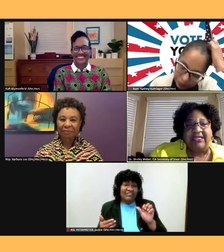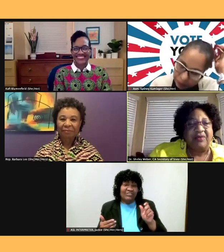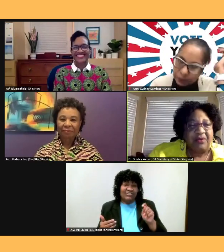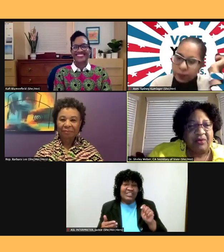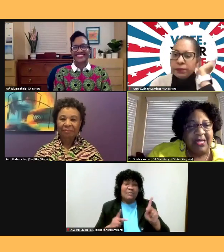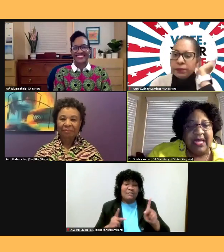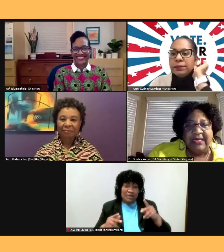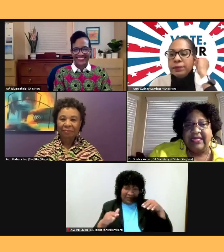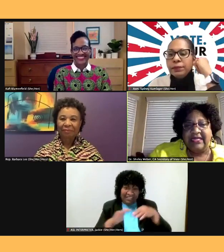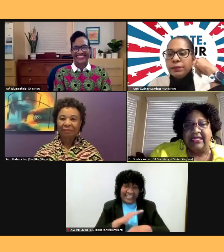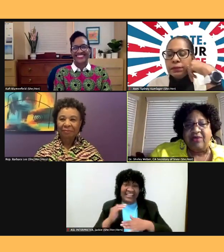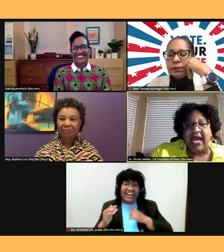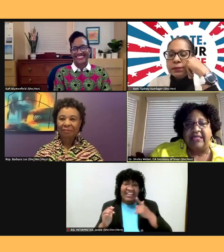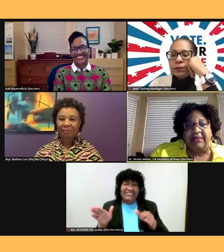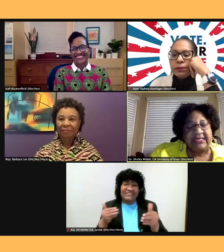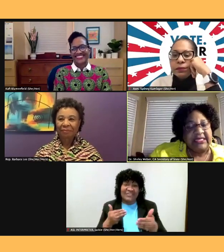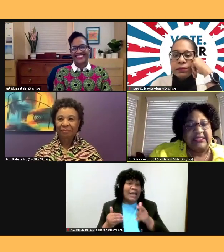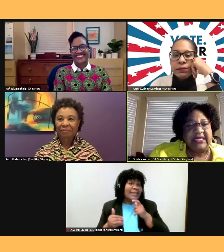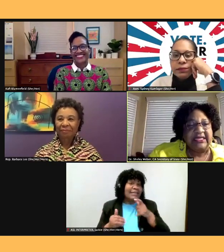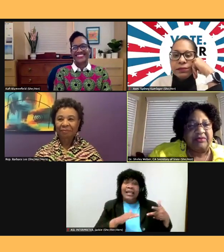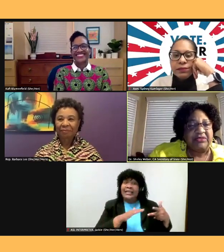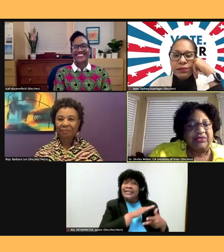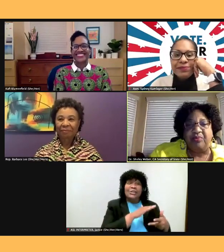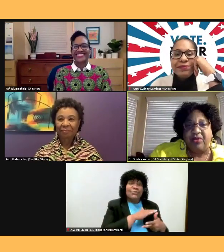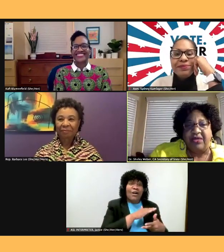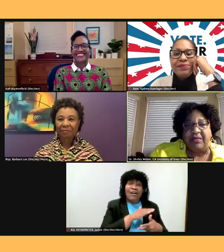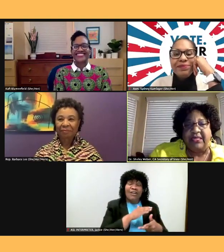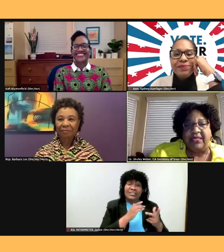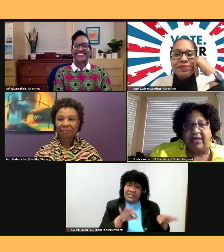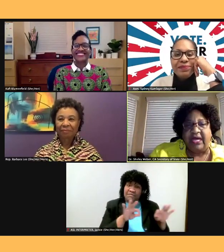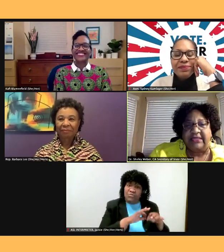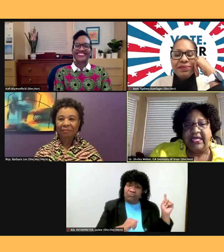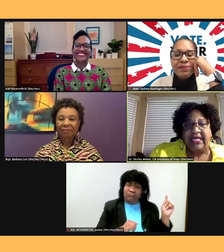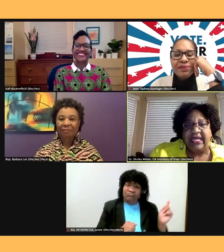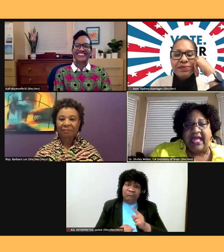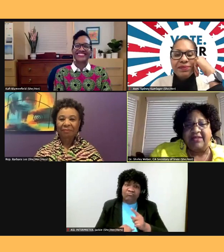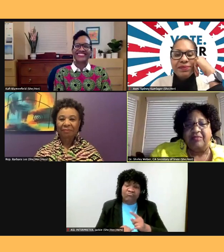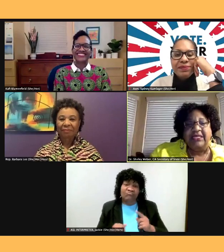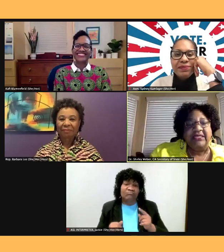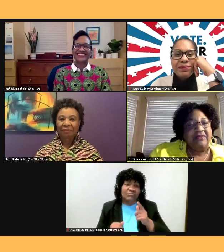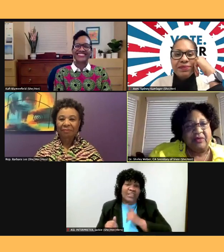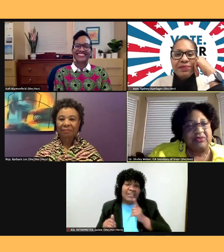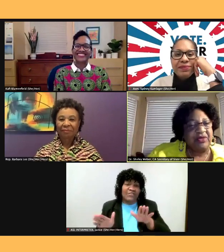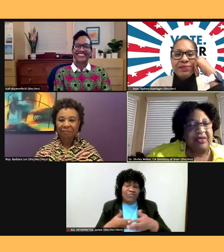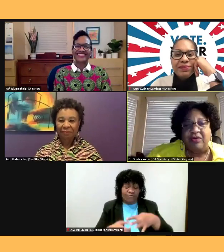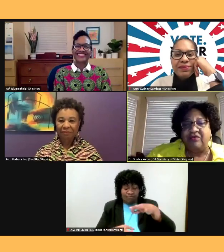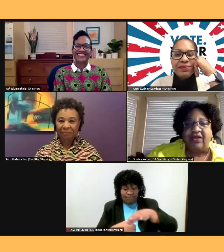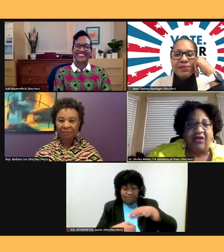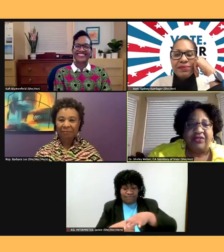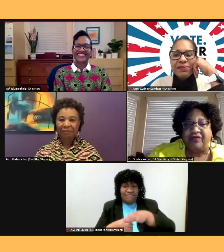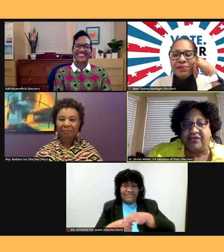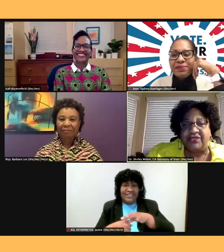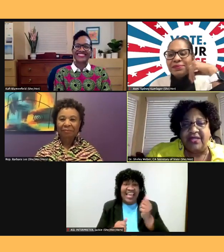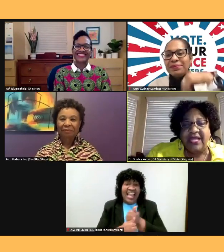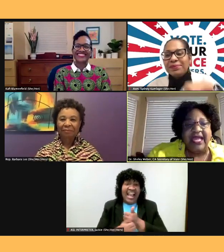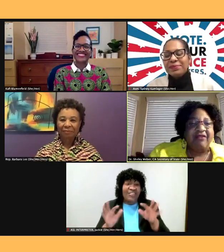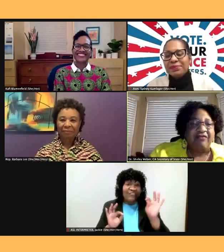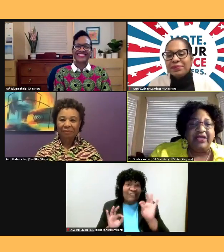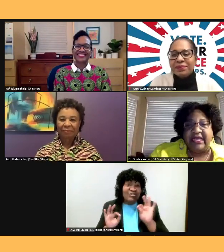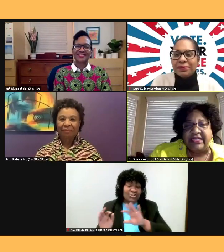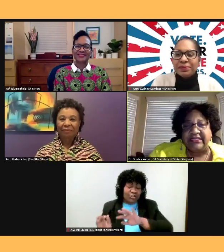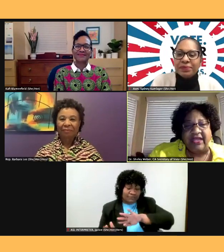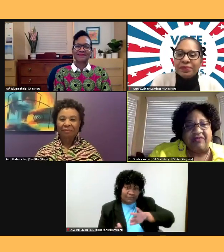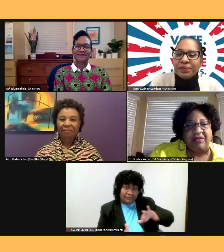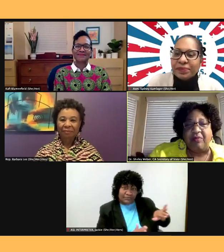not in the garage. My daddy said, cause it was too important to be in the garage. It had to be in the living room. So he moved out all the furniture, every election, every